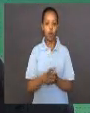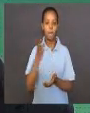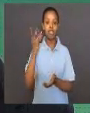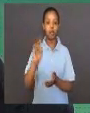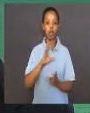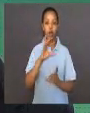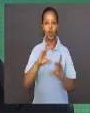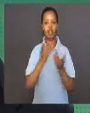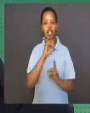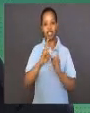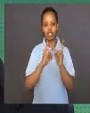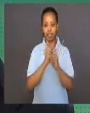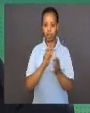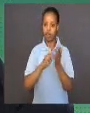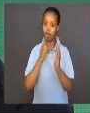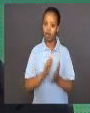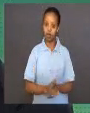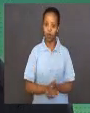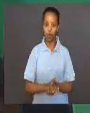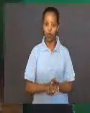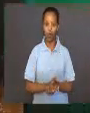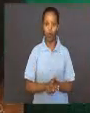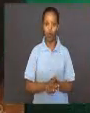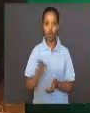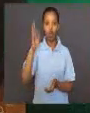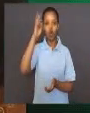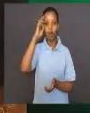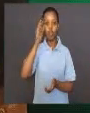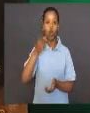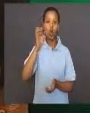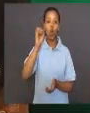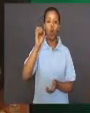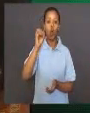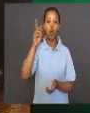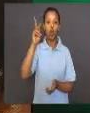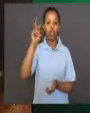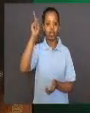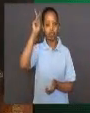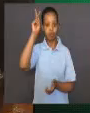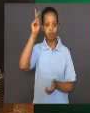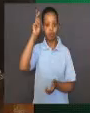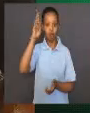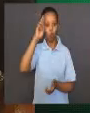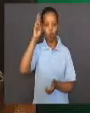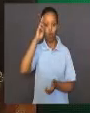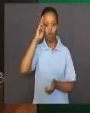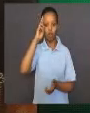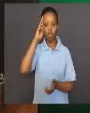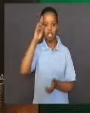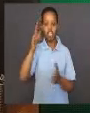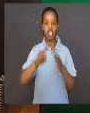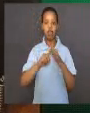17th century. Robert Hooke was an English scientist